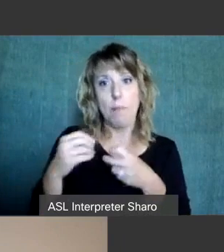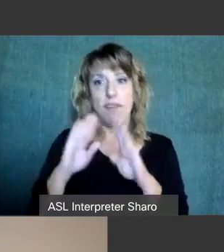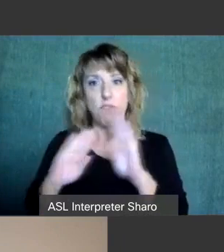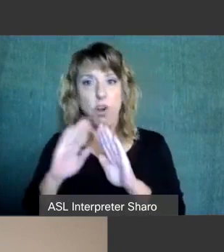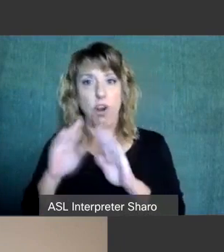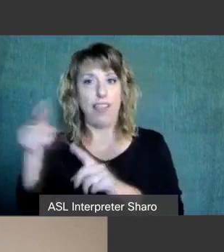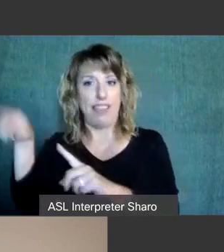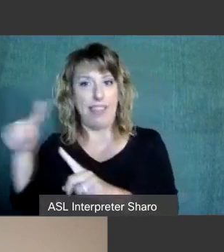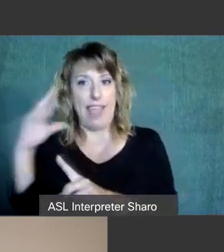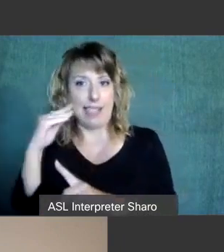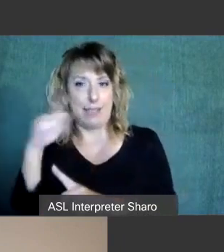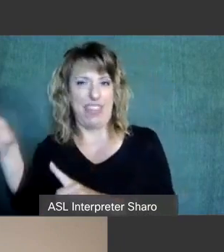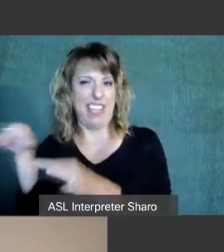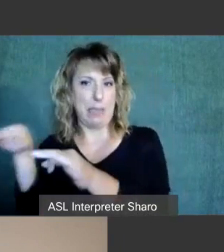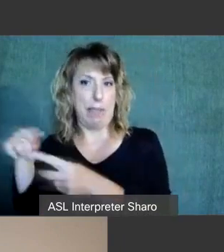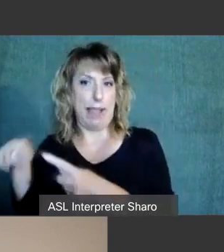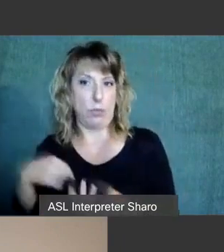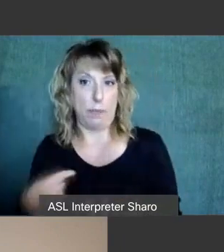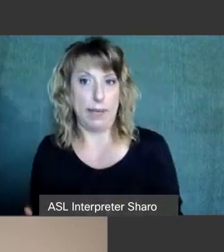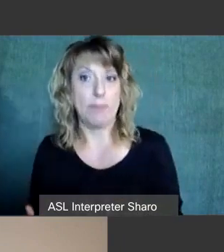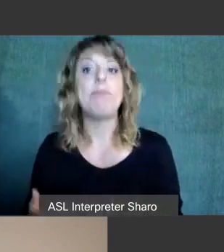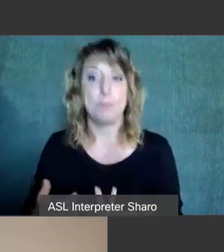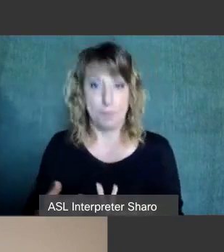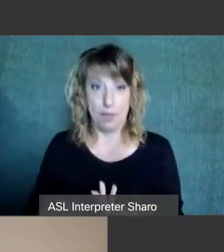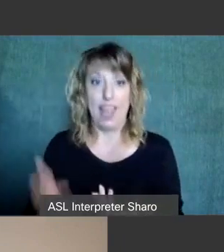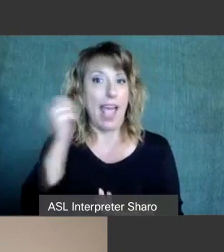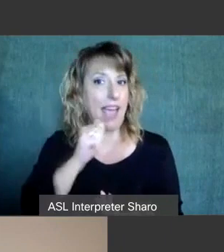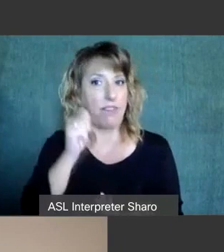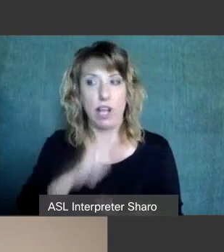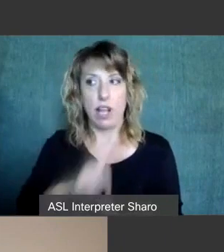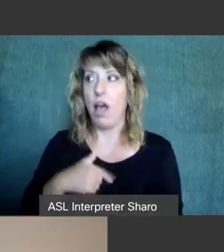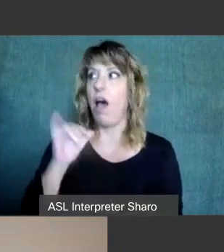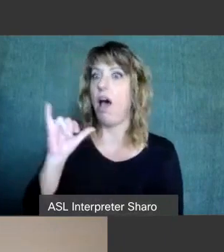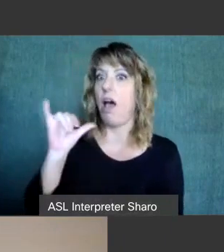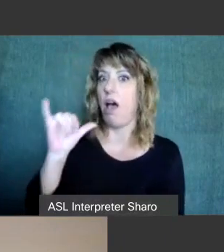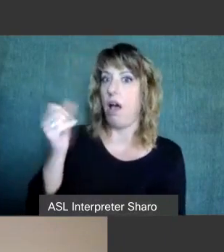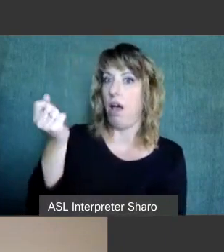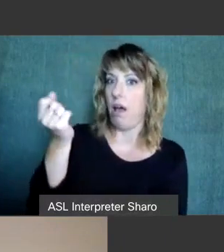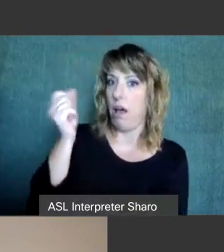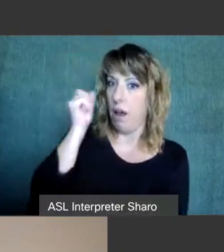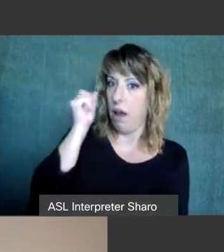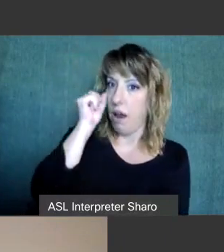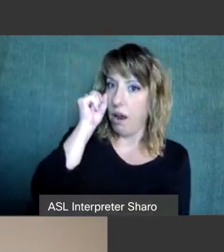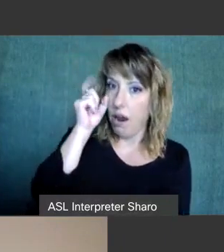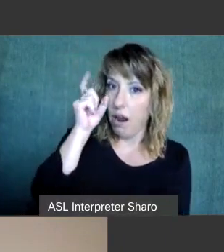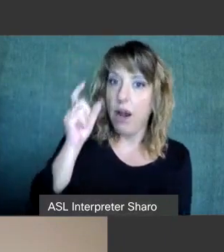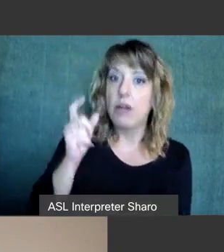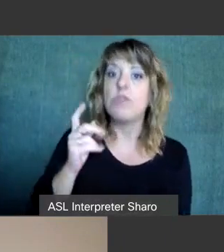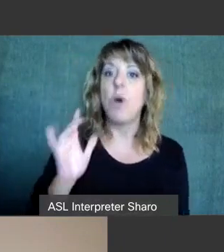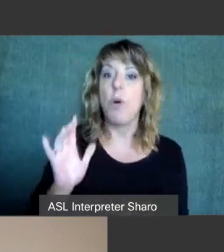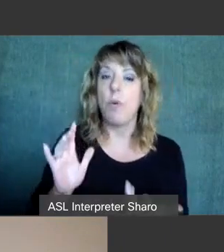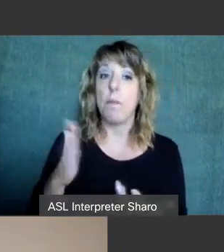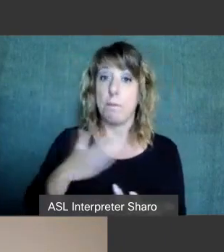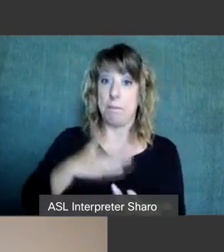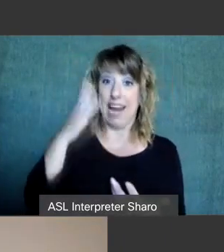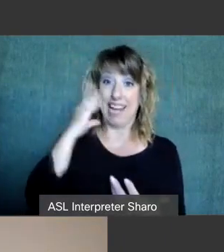experience in everyday life. It has been an incredible eye-opener for me. My experience with persons